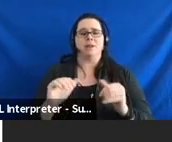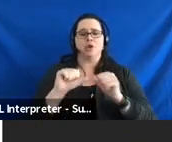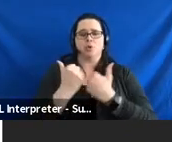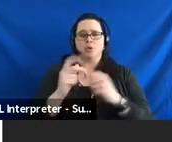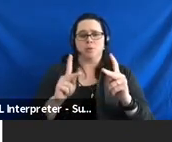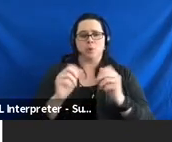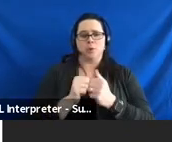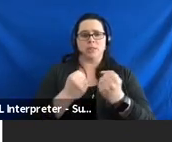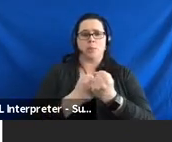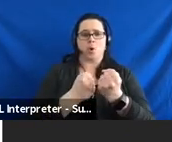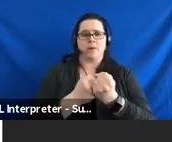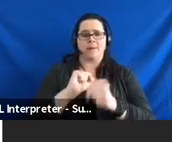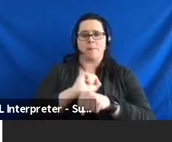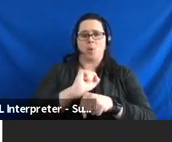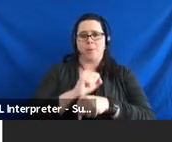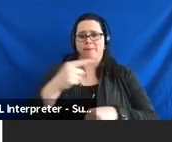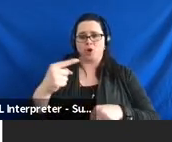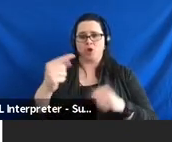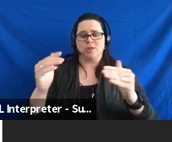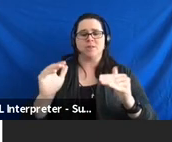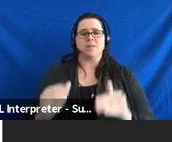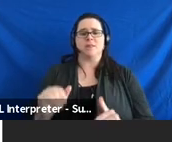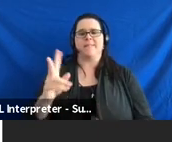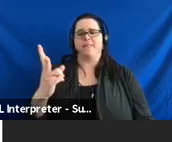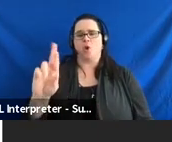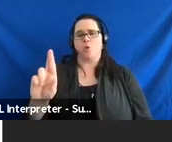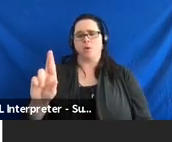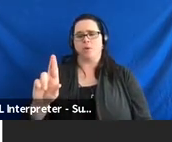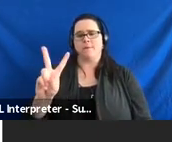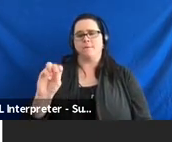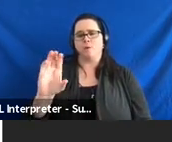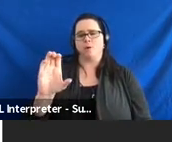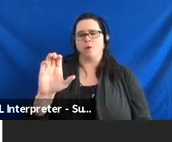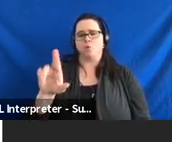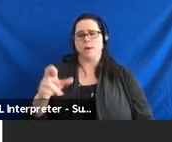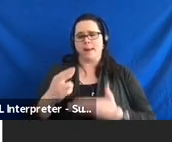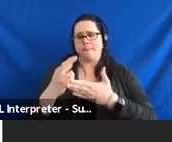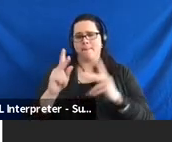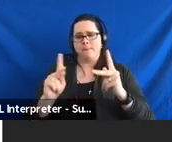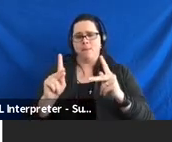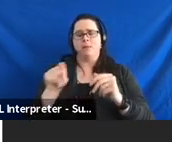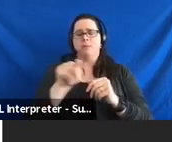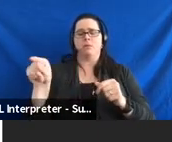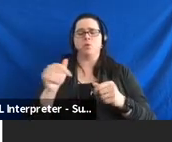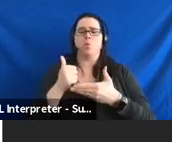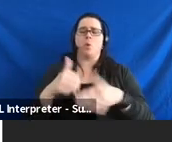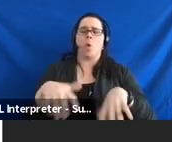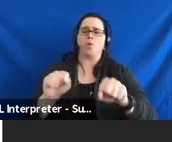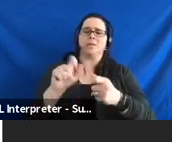People Supported Employment First, Vocational Rehabilitation, and others to host specific